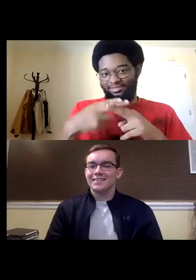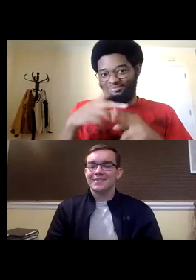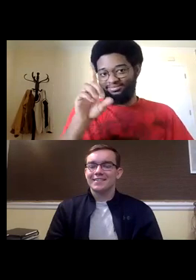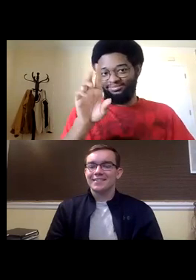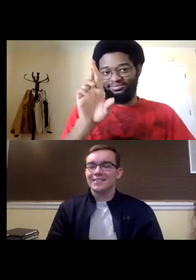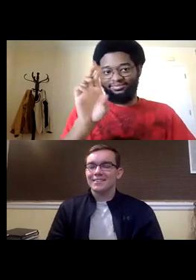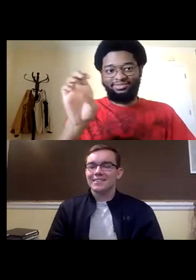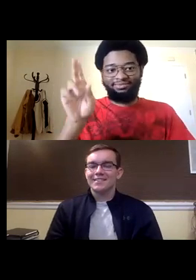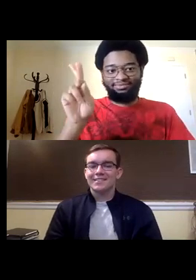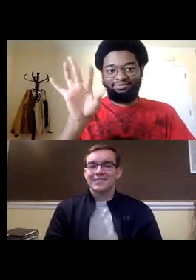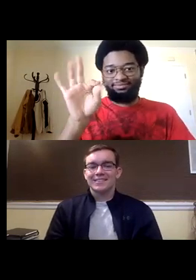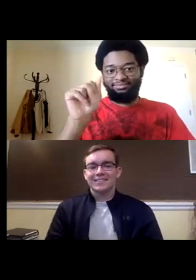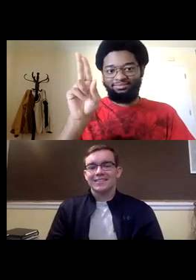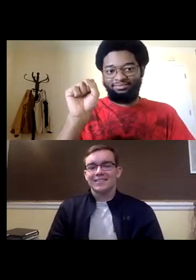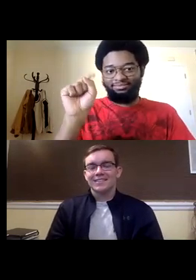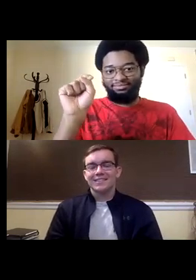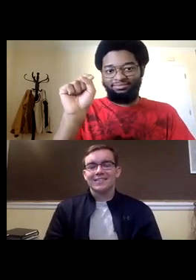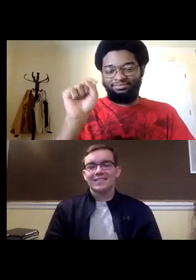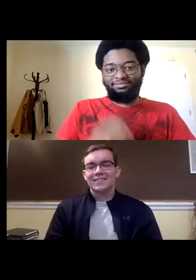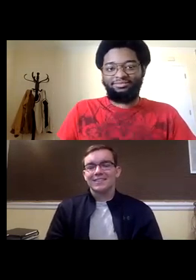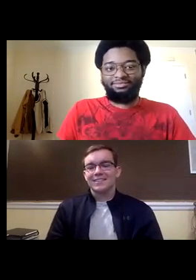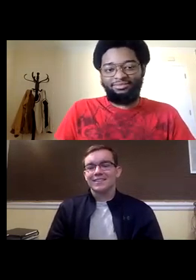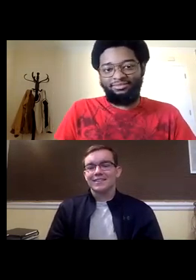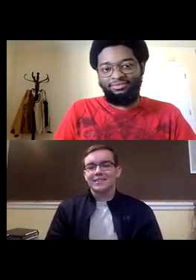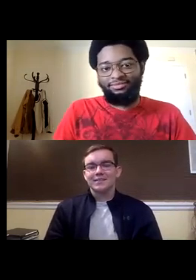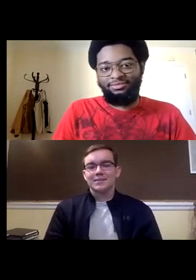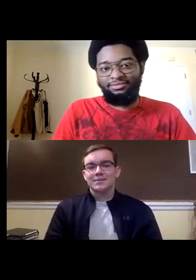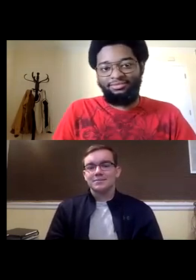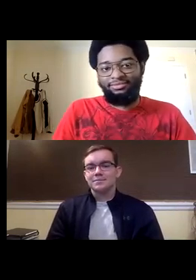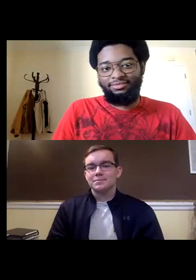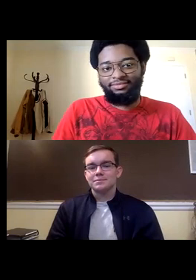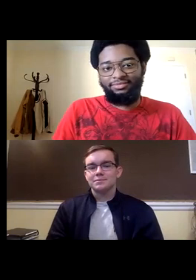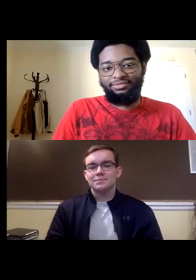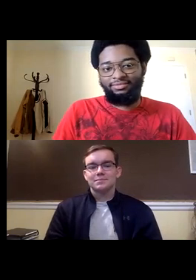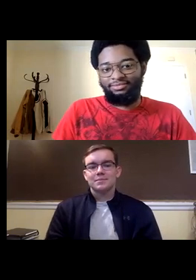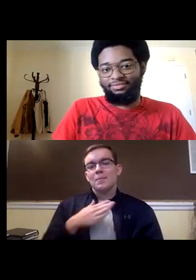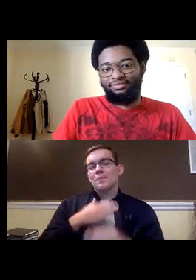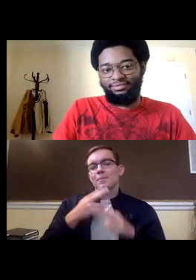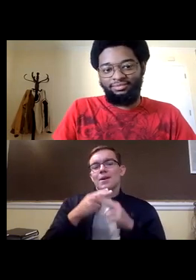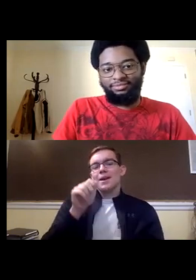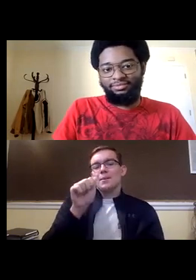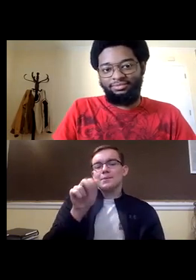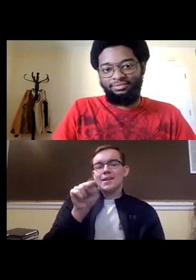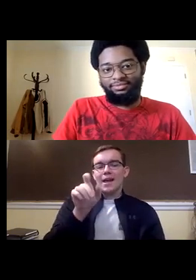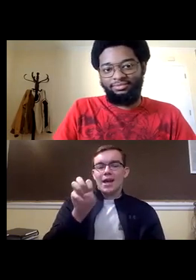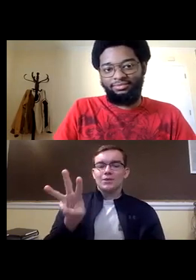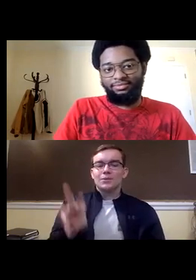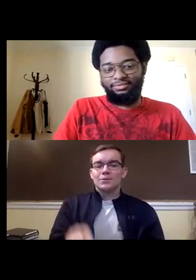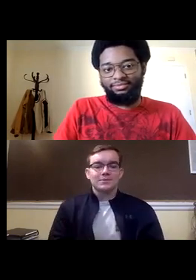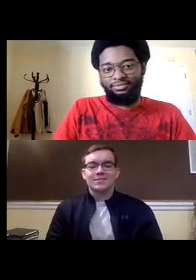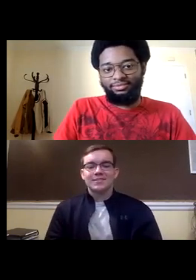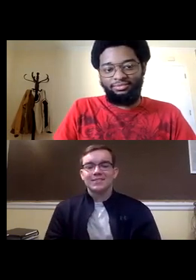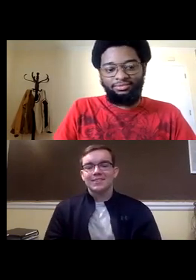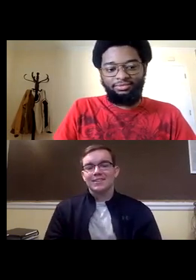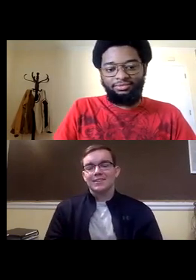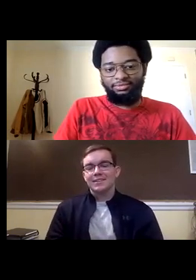so here is our powerpoint i'll start by telling you my name is shown on the powerpoint my name is dreek fost and